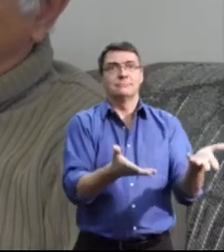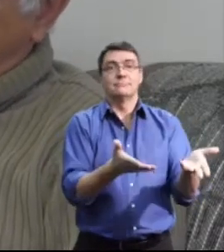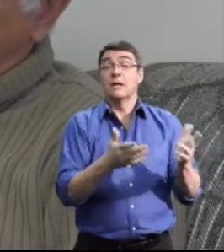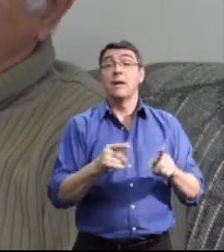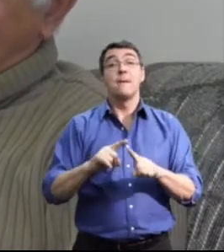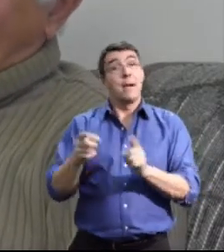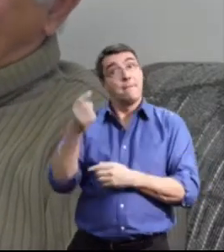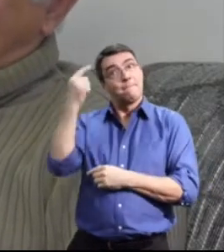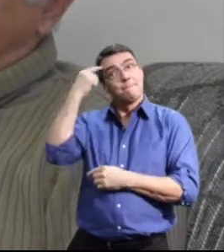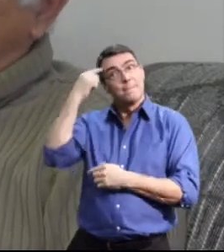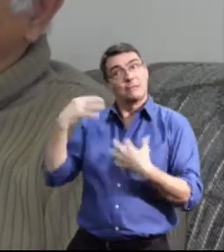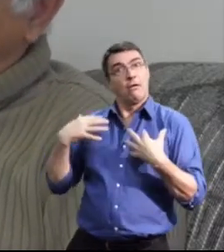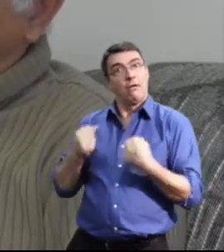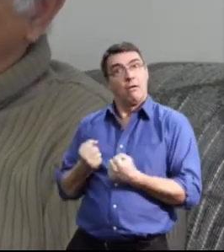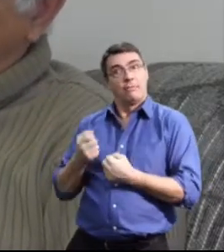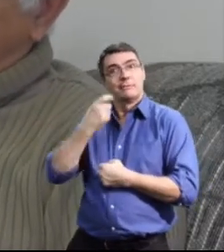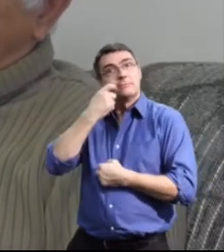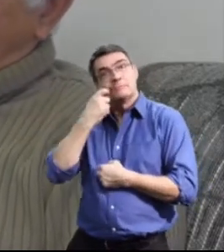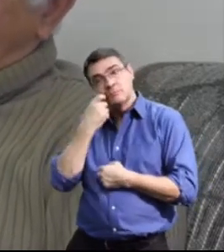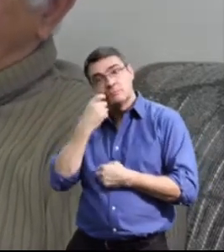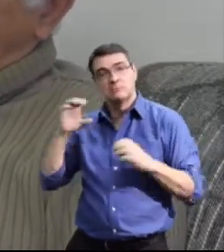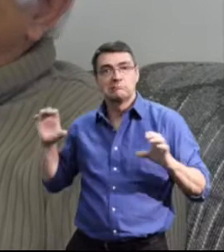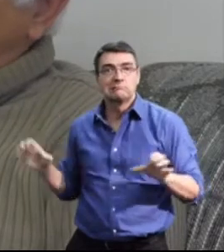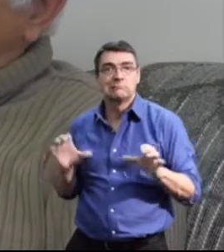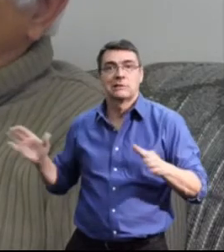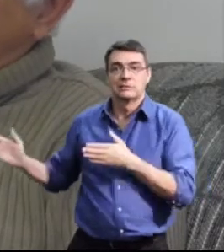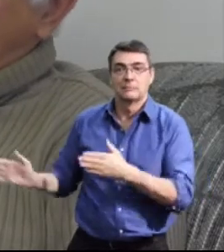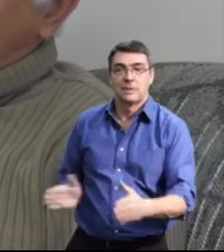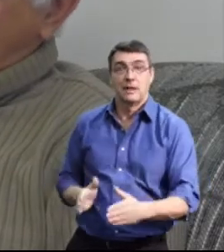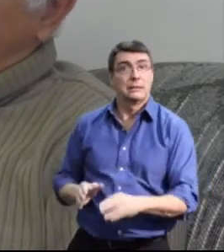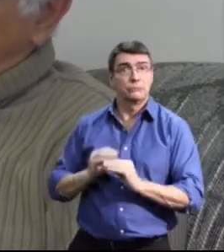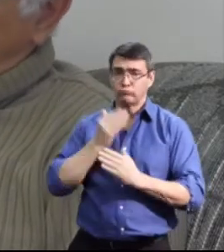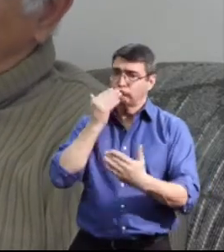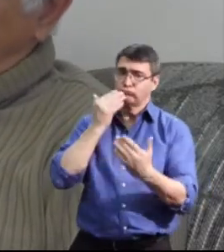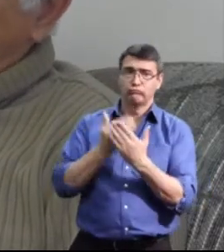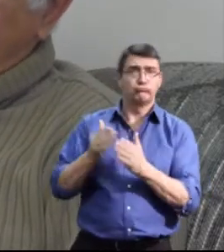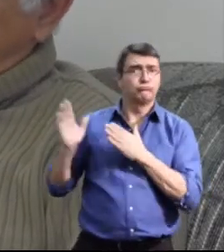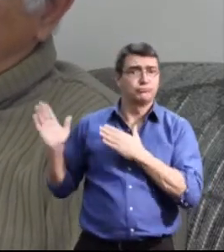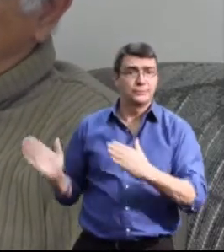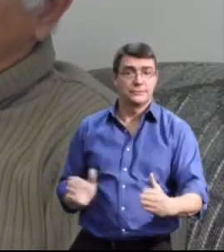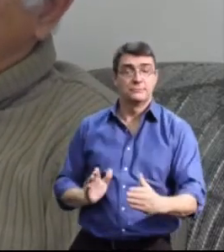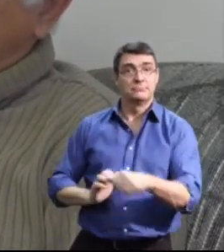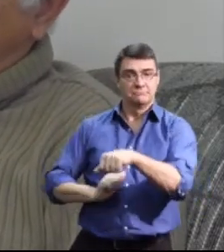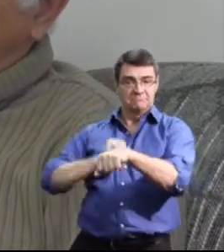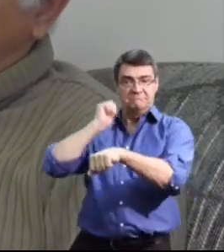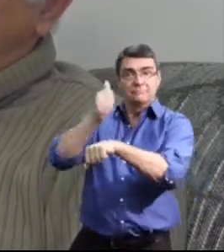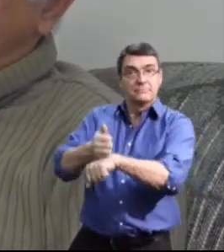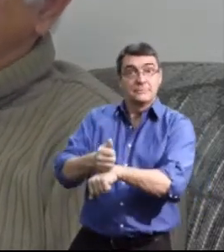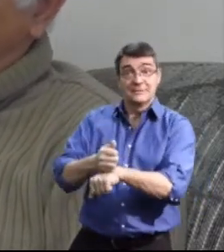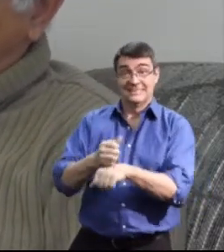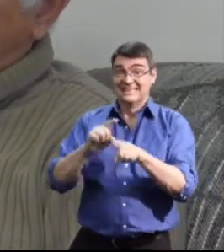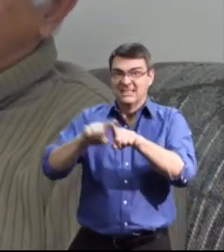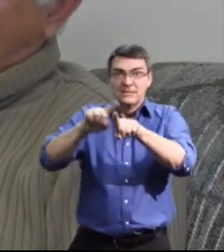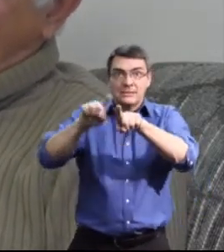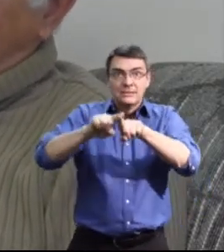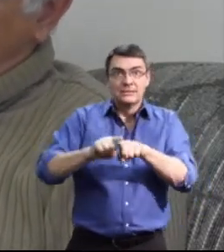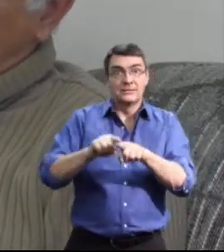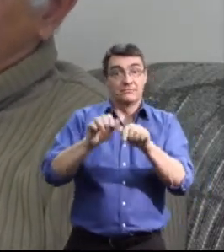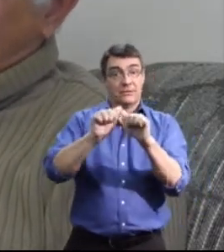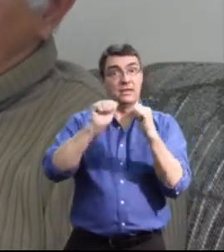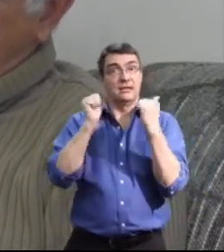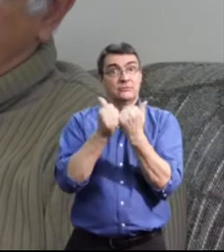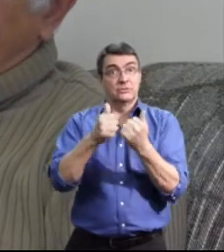half to put together, it's very good. It's inter-ministerial in nature. So it's not just health, it's social services,